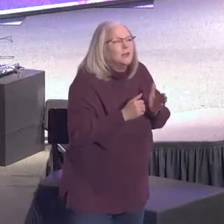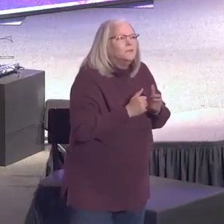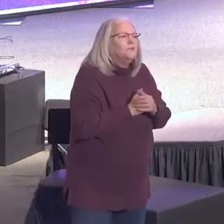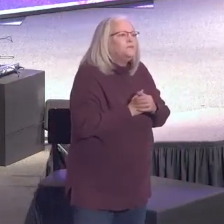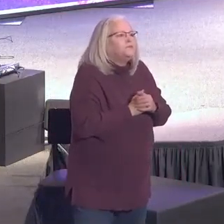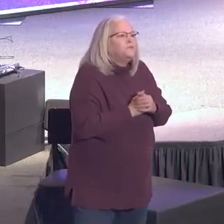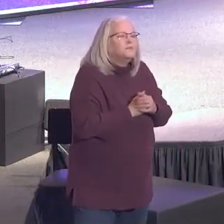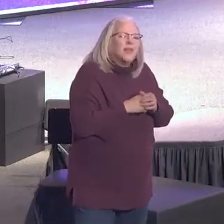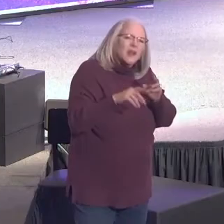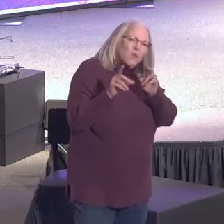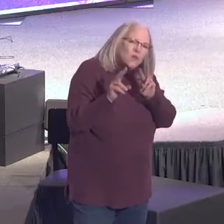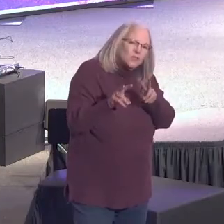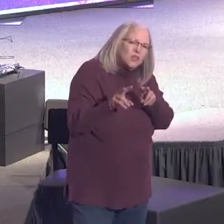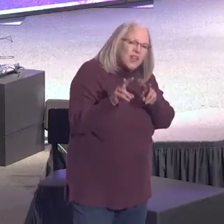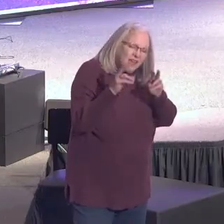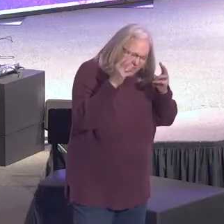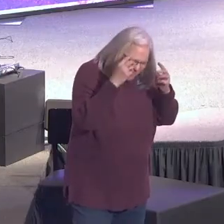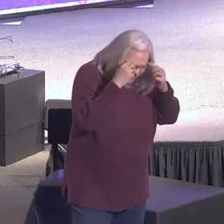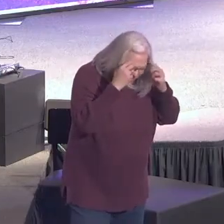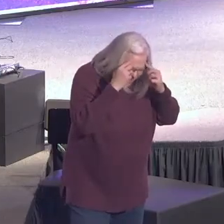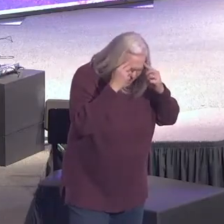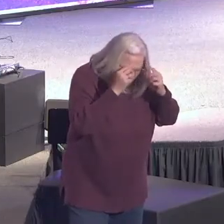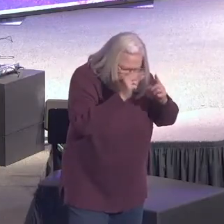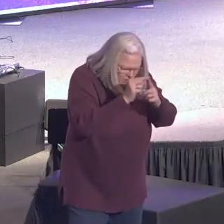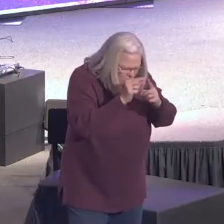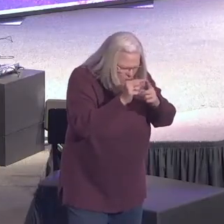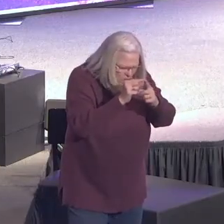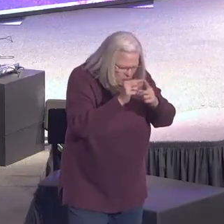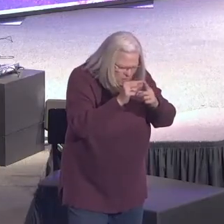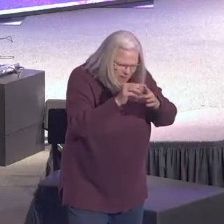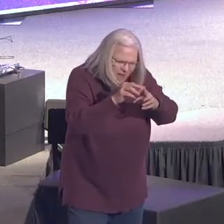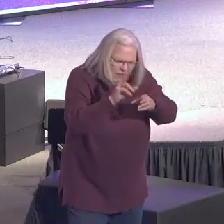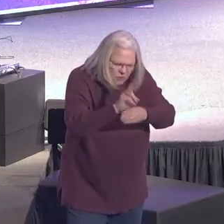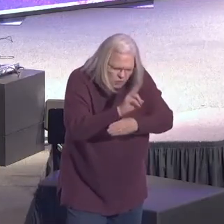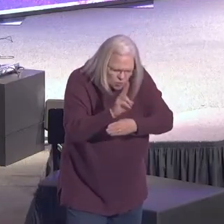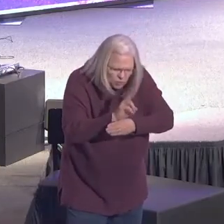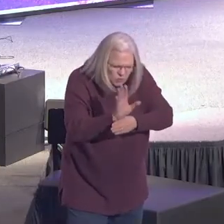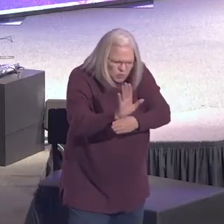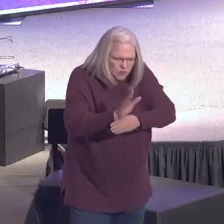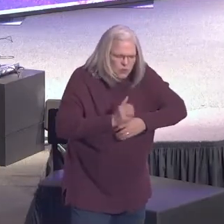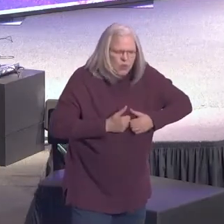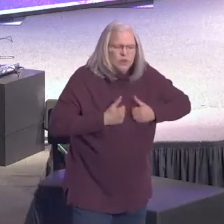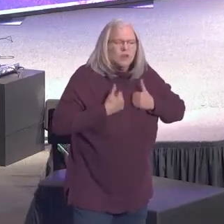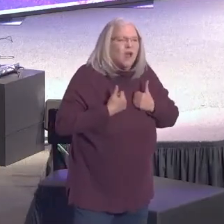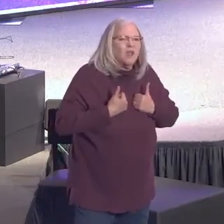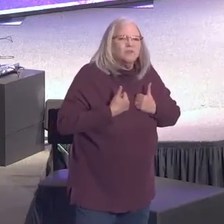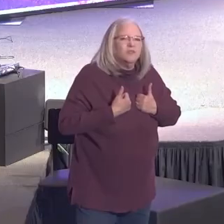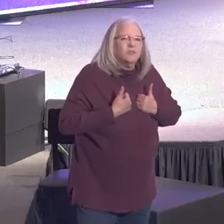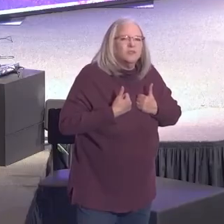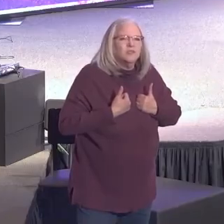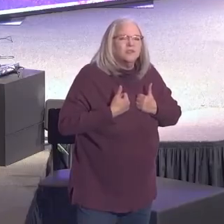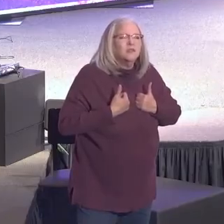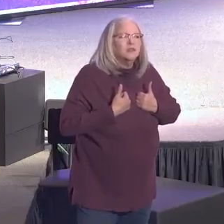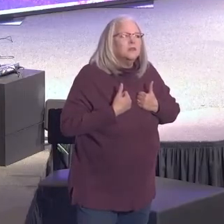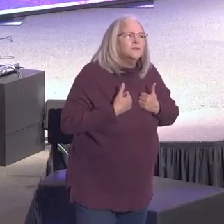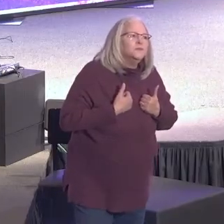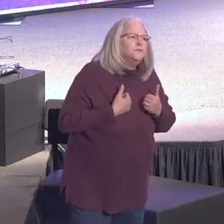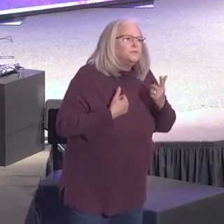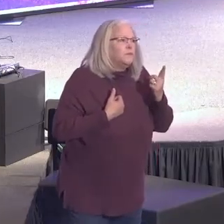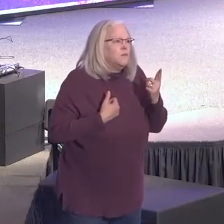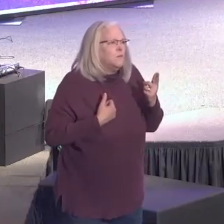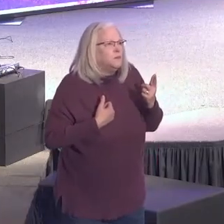And I want you to think about these words and how they apply to your life. Isaiah 53 and verse 4.